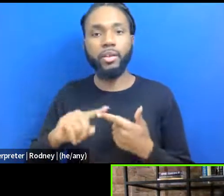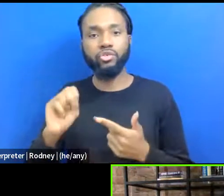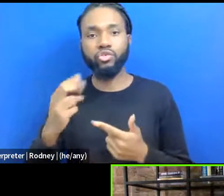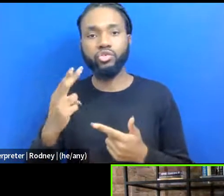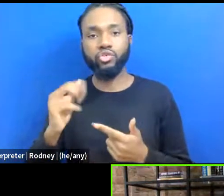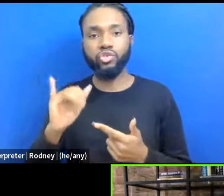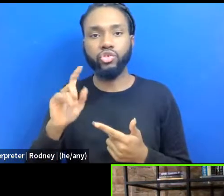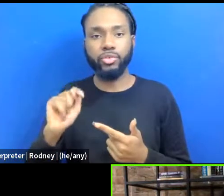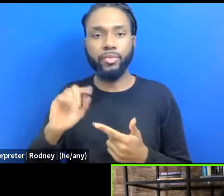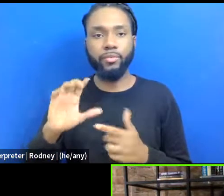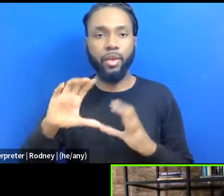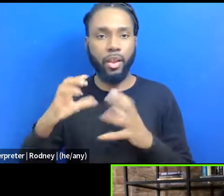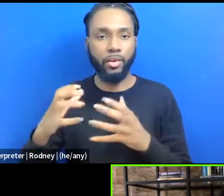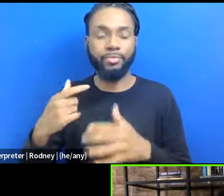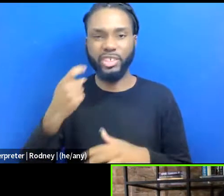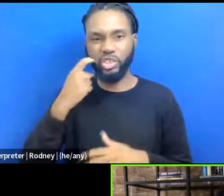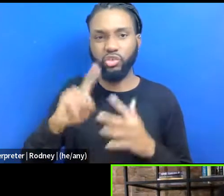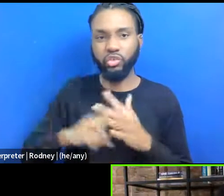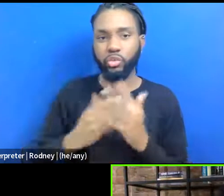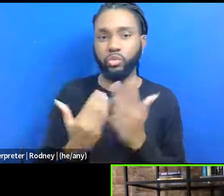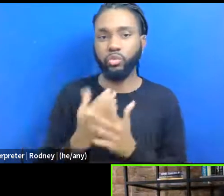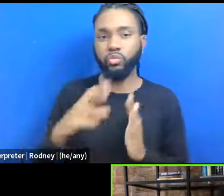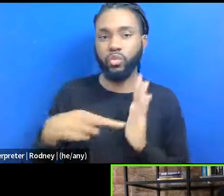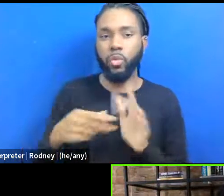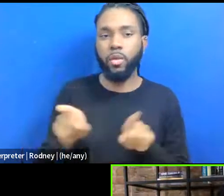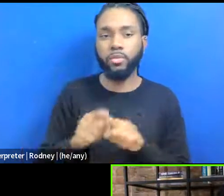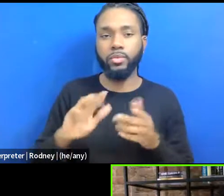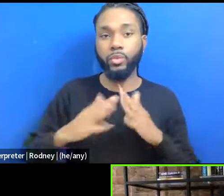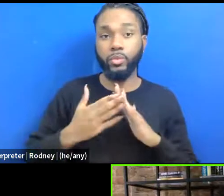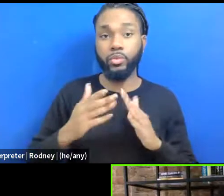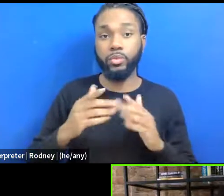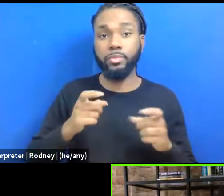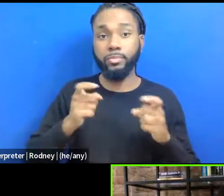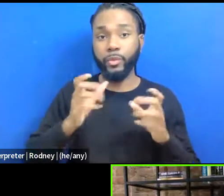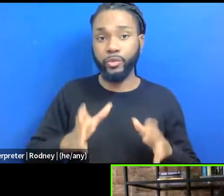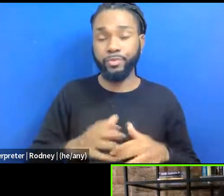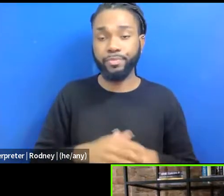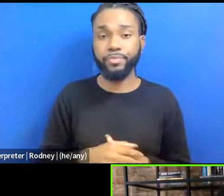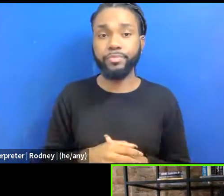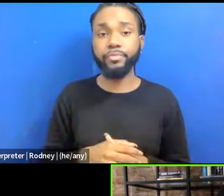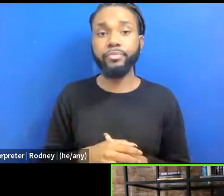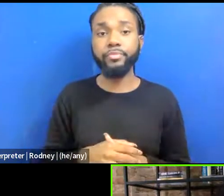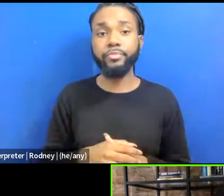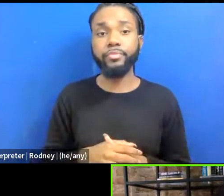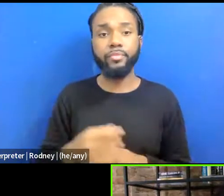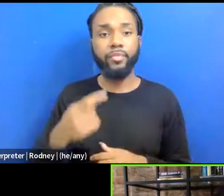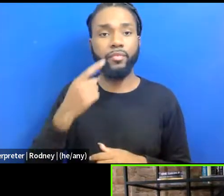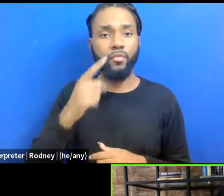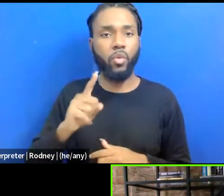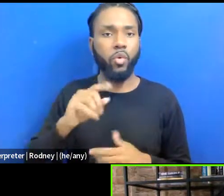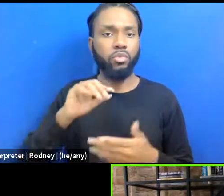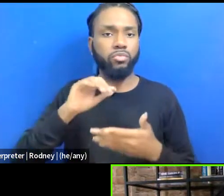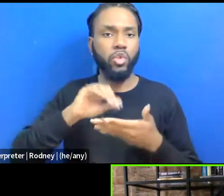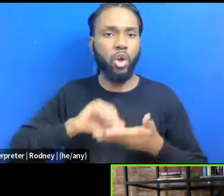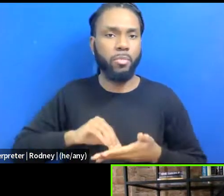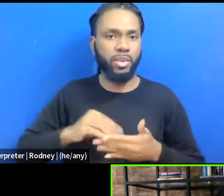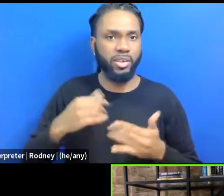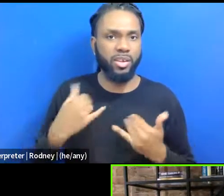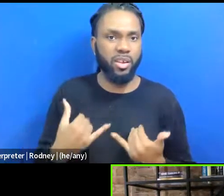I just started a new role as community manager for Documenting the Now,